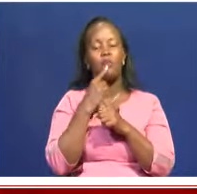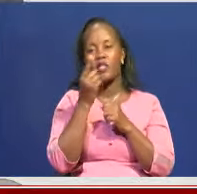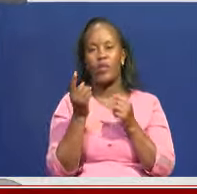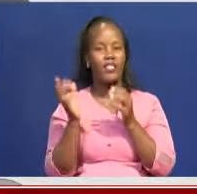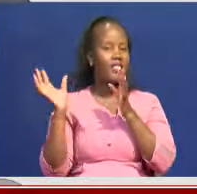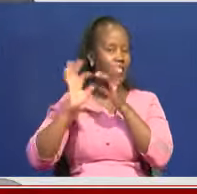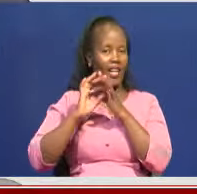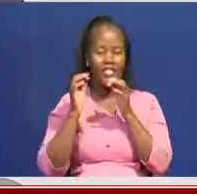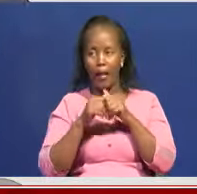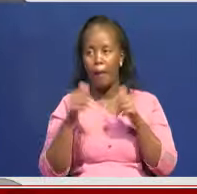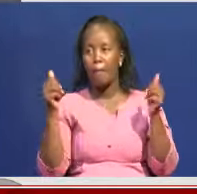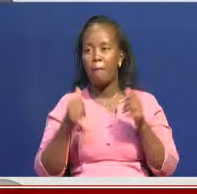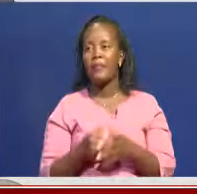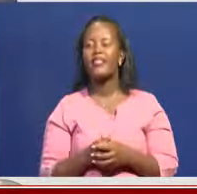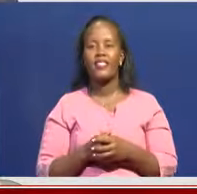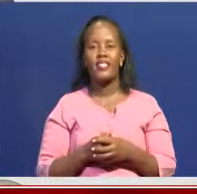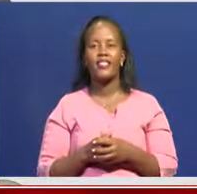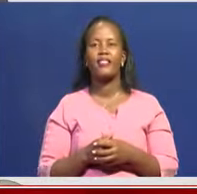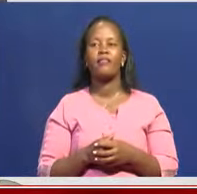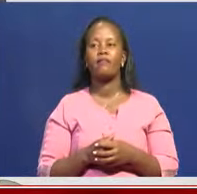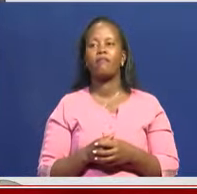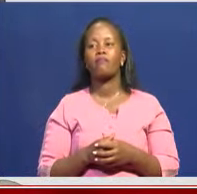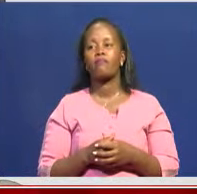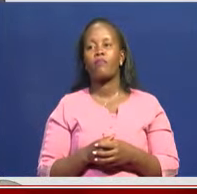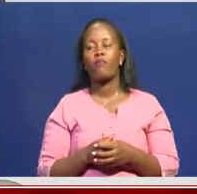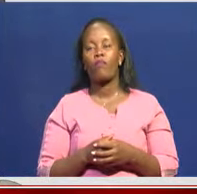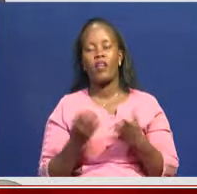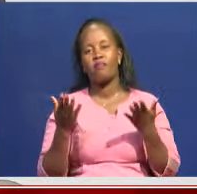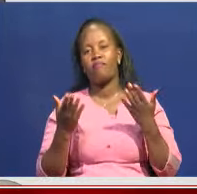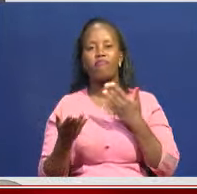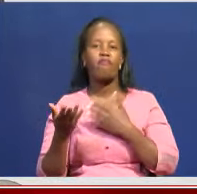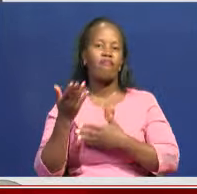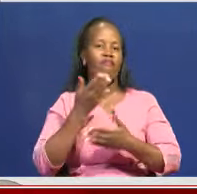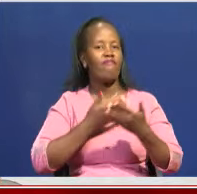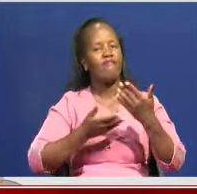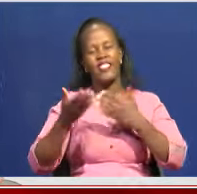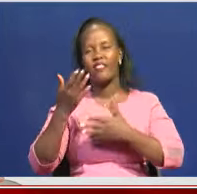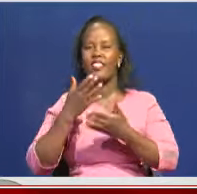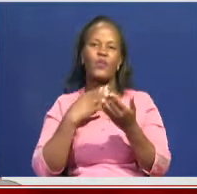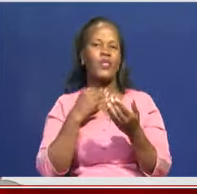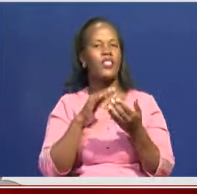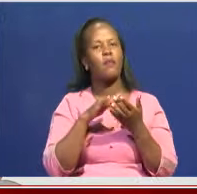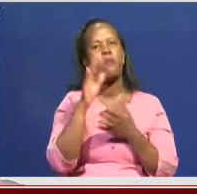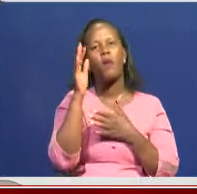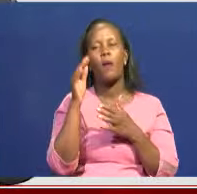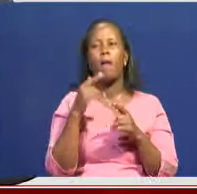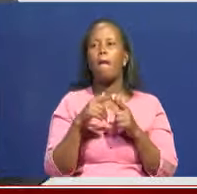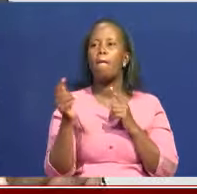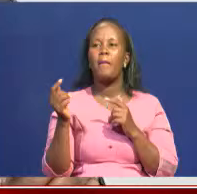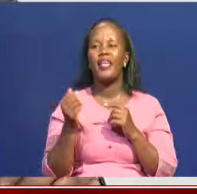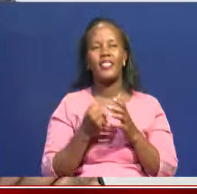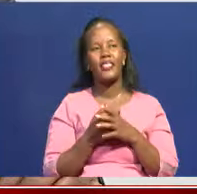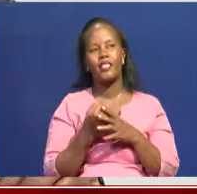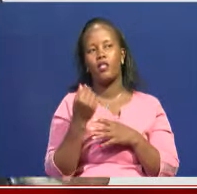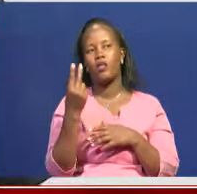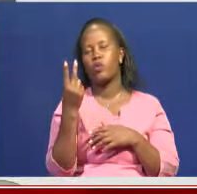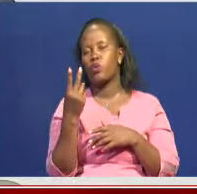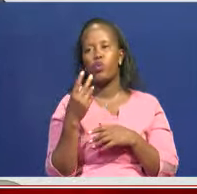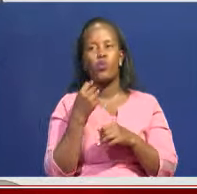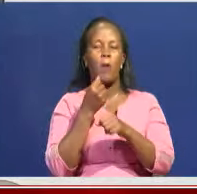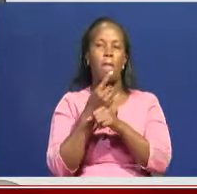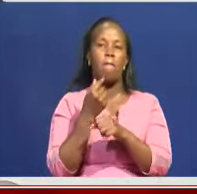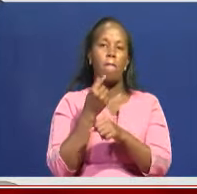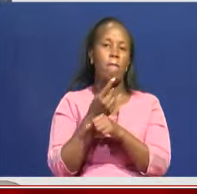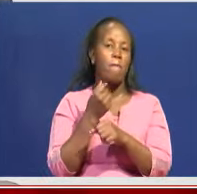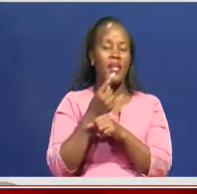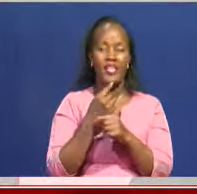culture cool again. Absolutely. Clearly, this is a conversation that we need to have even more and more. But, I have about just two minutes before we wind up and I